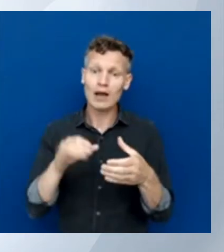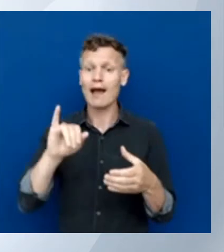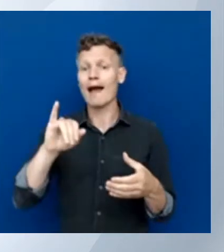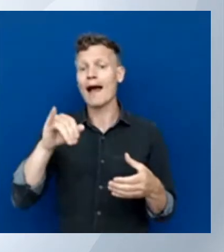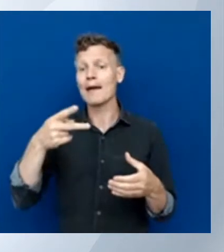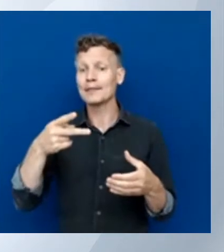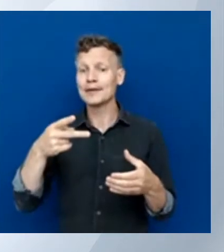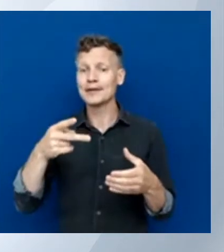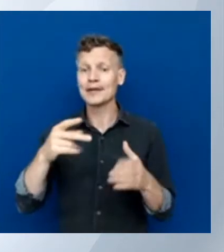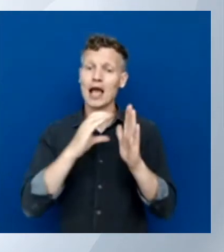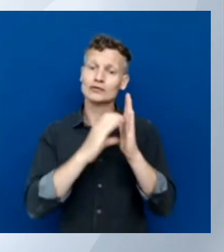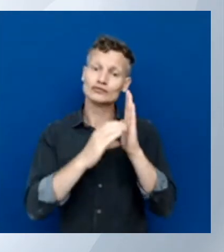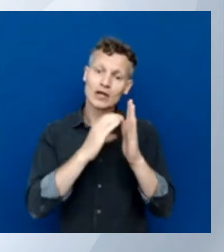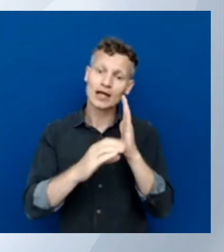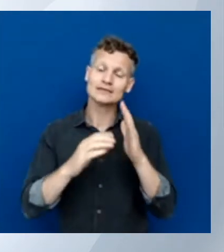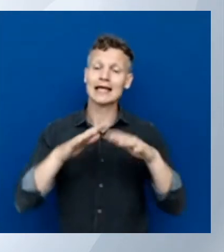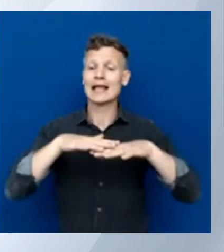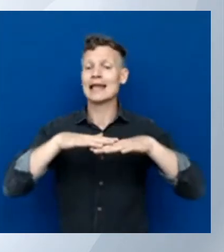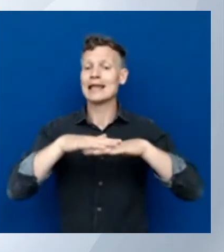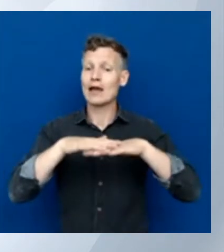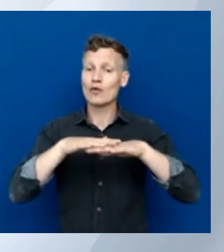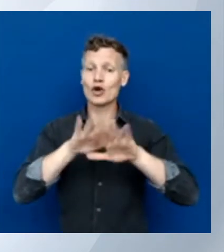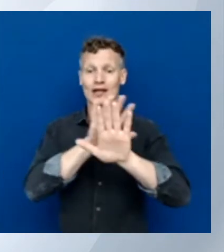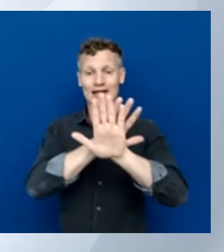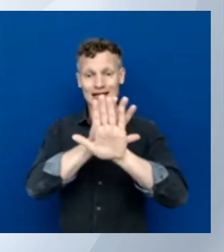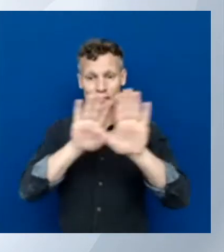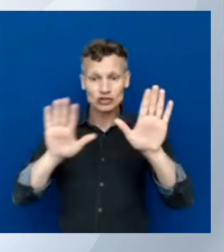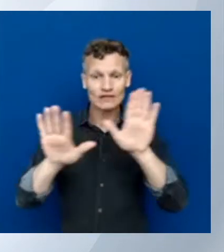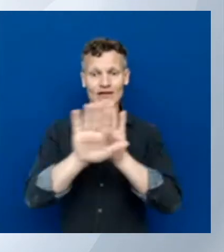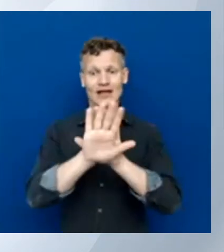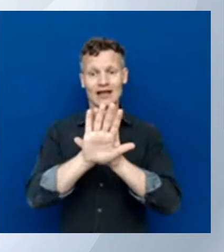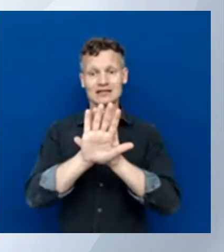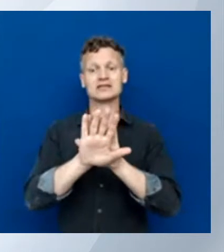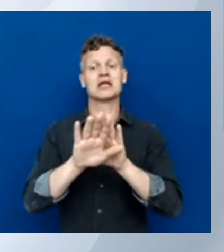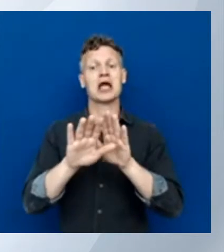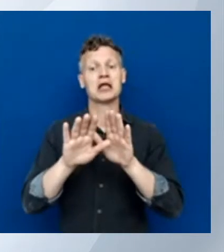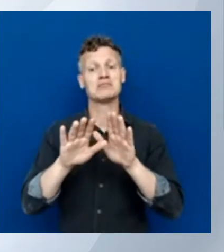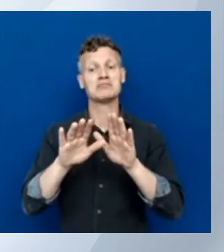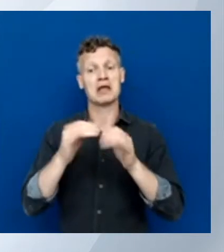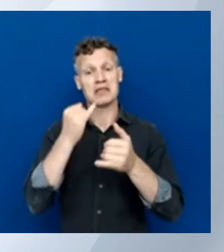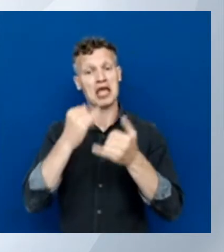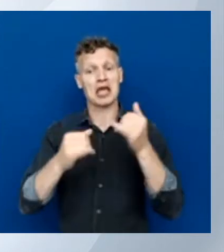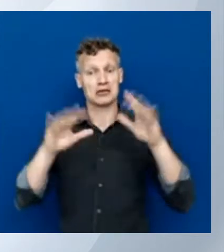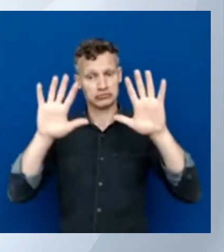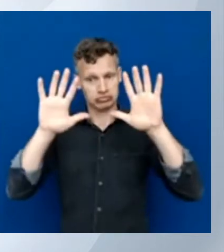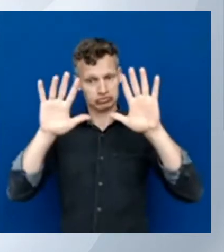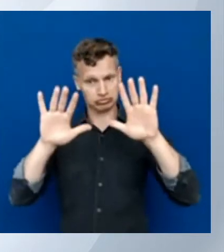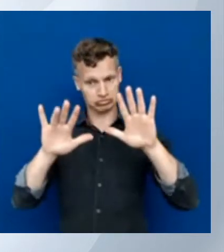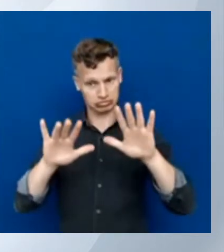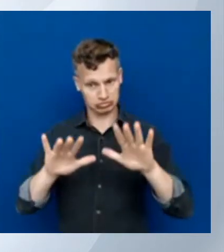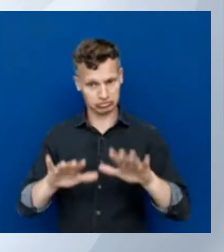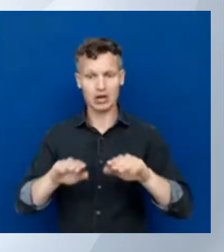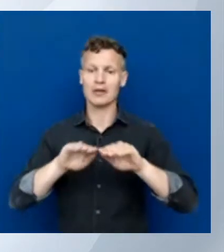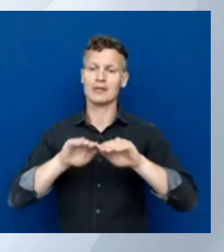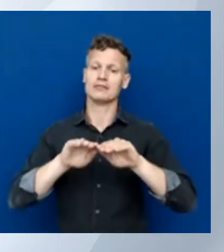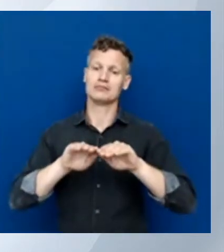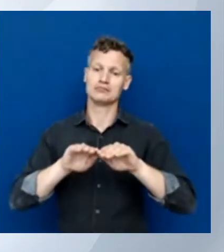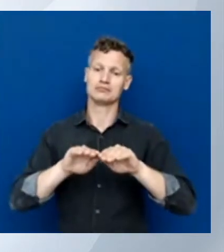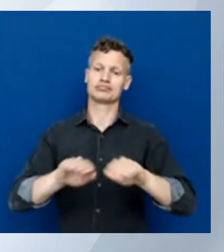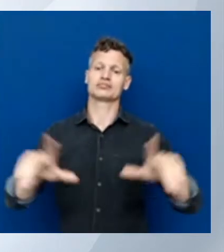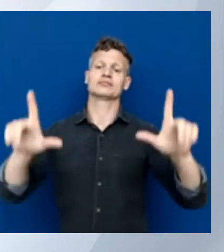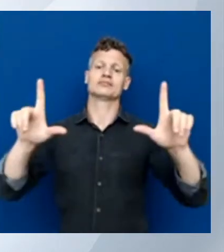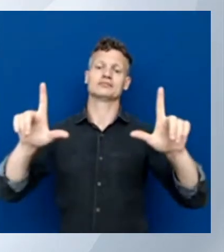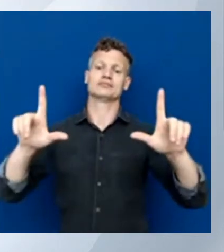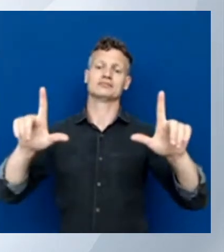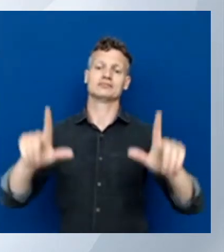And this is deployed at the end. This is also one of the places where I think that the portal can help you